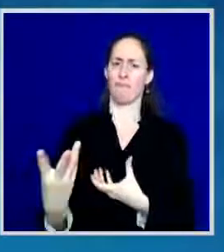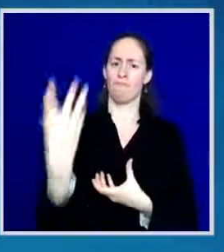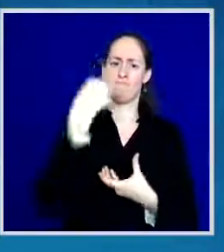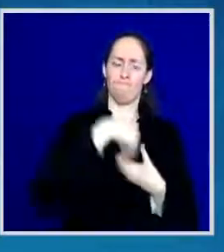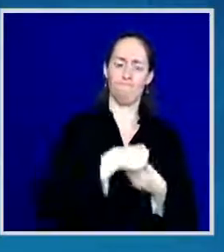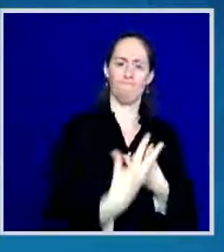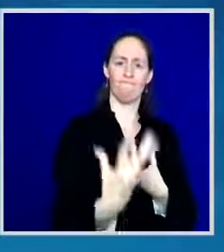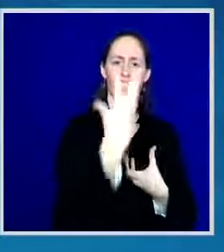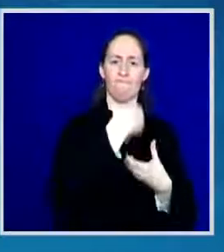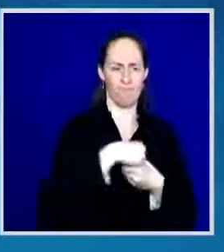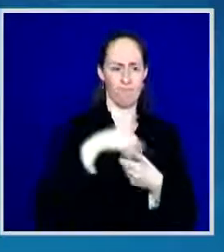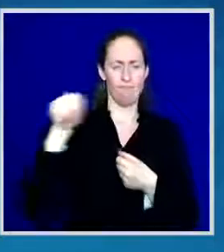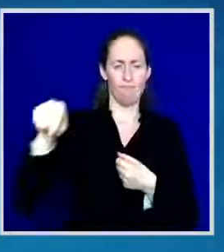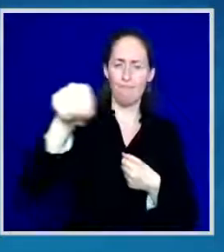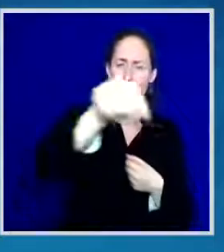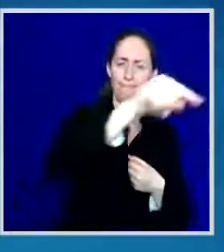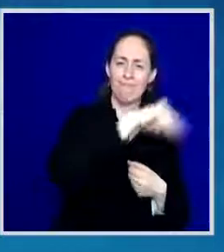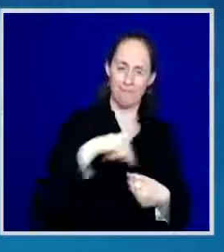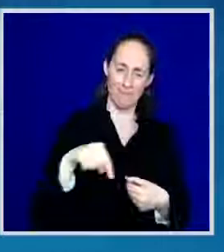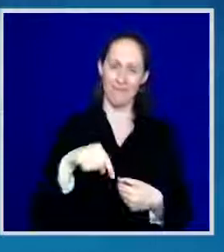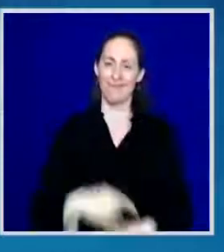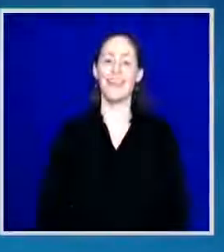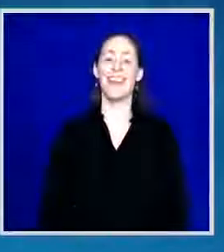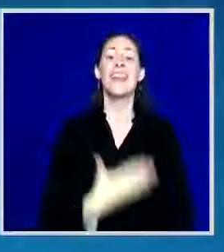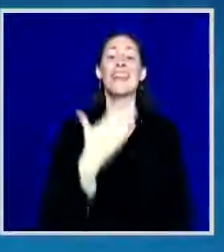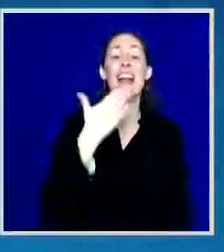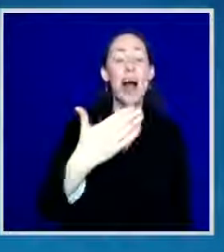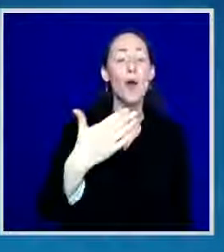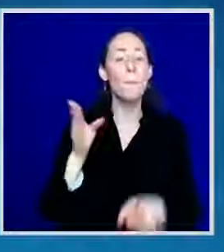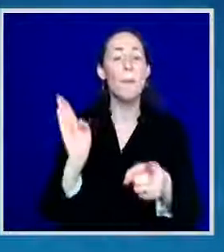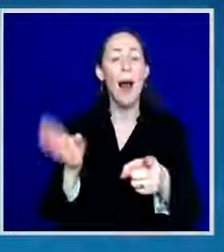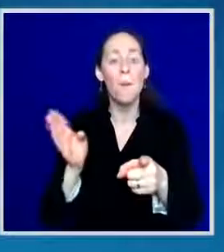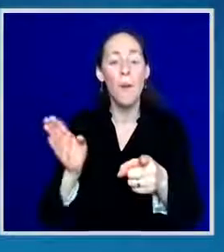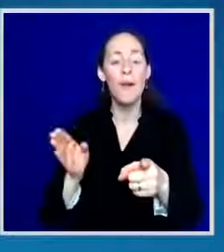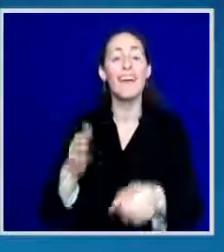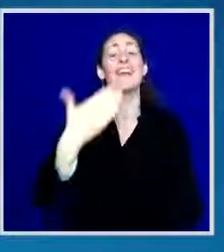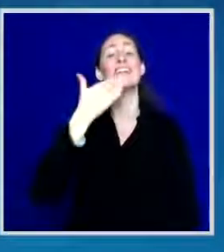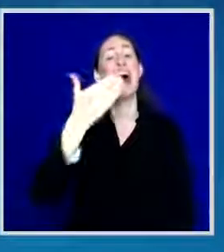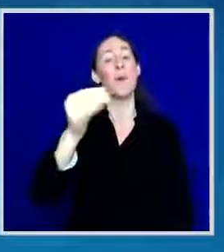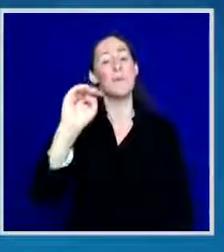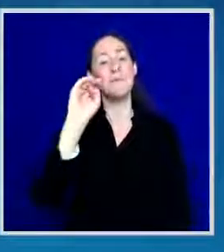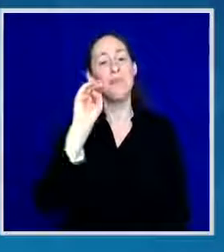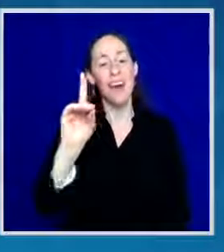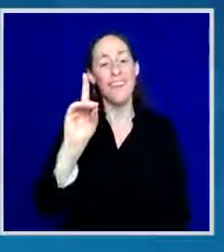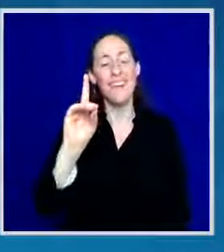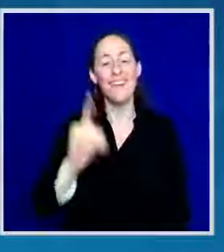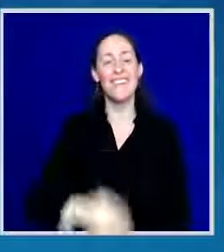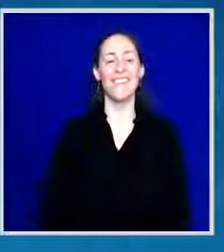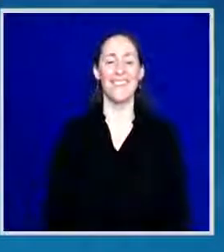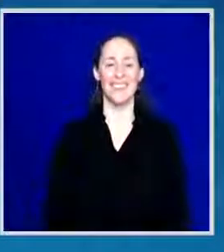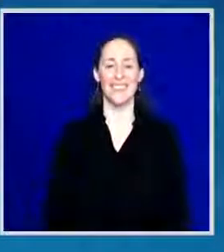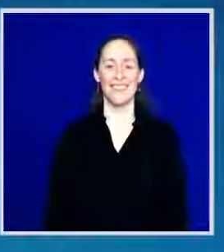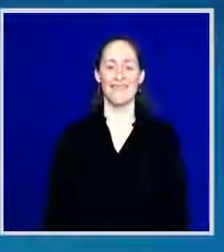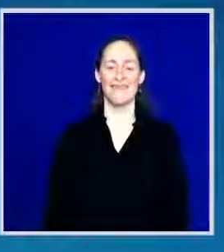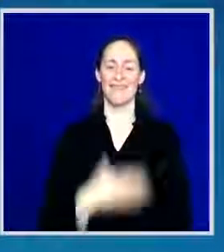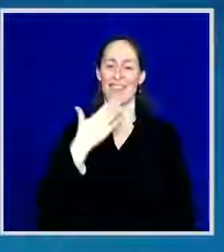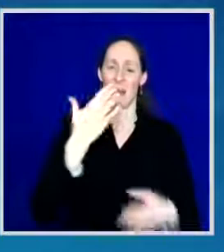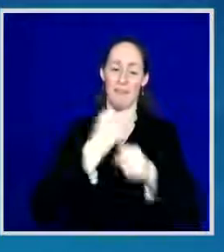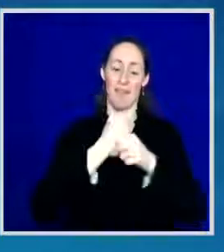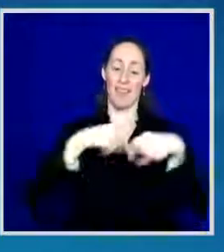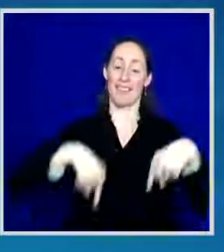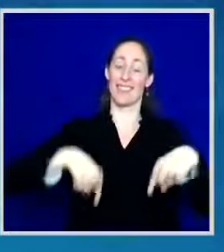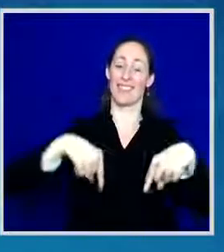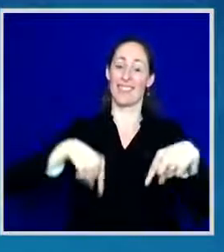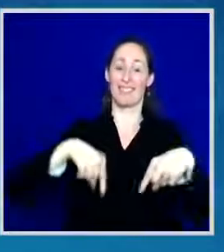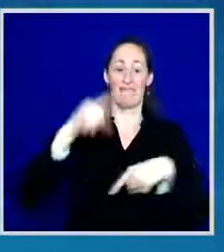So, thank you, Baltimore. Thank you, Maryland, for making these 100 days what they